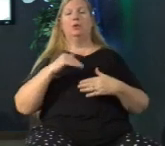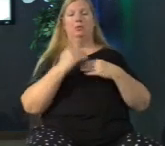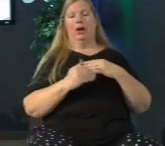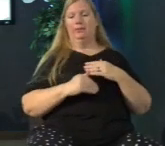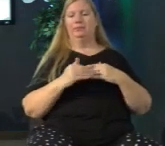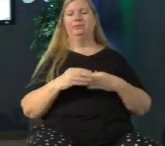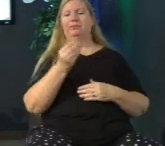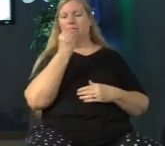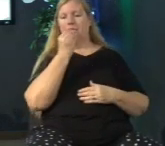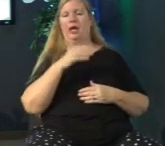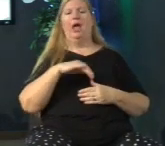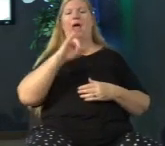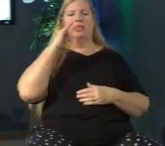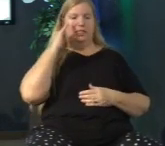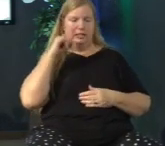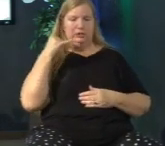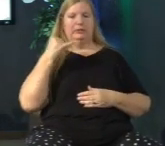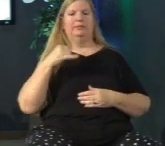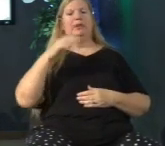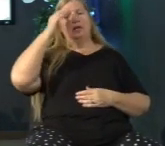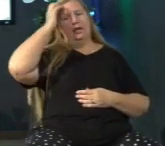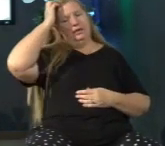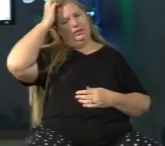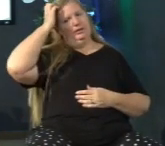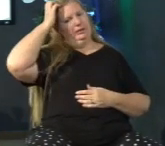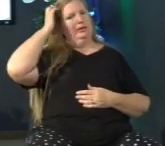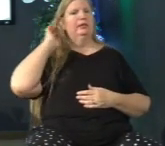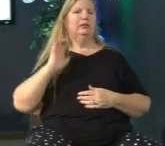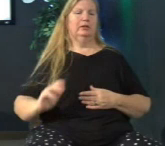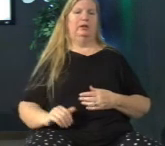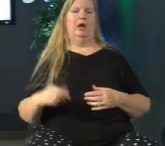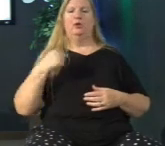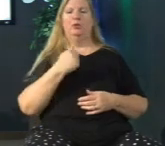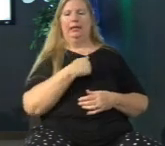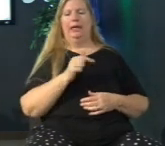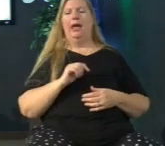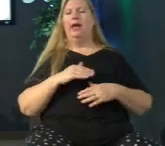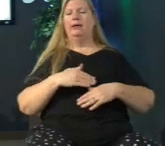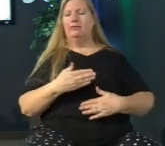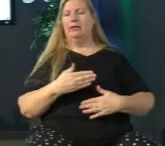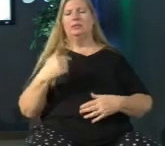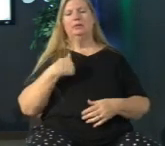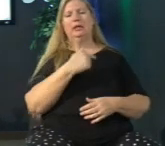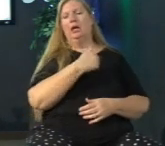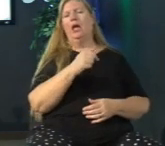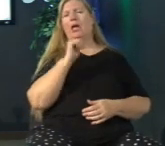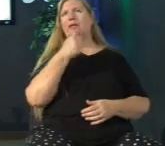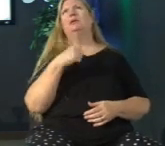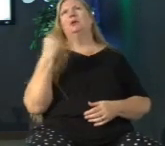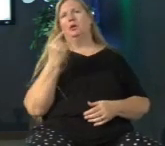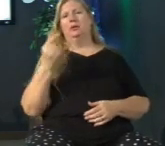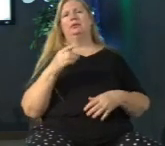and your juice to confess that we are not as faithful as we want to be